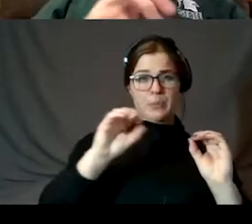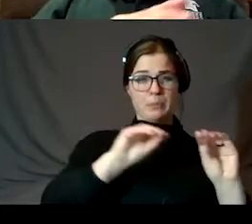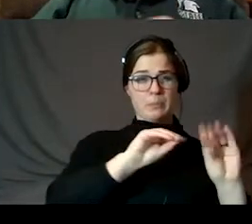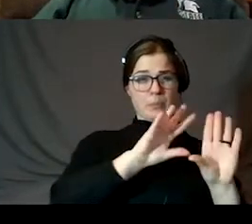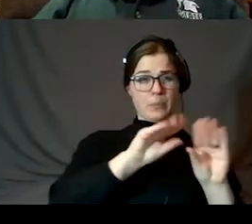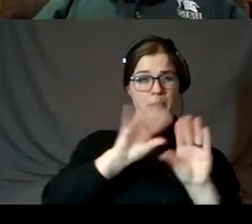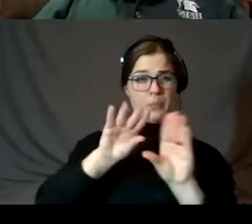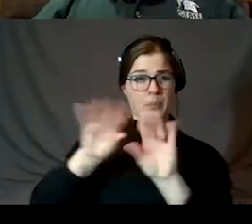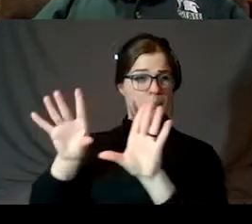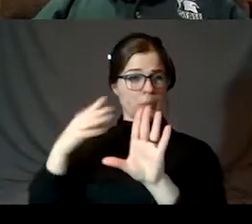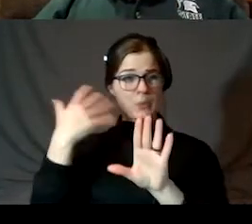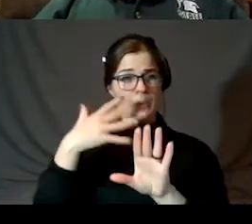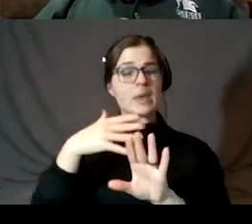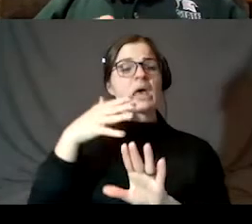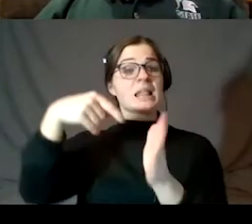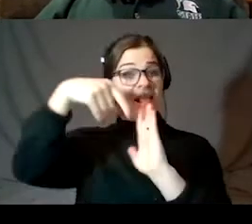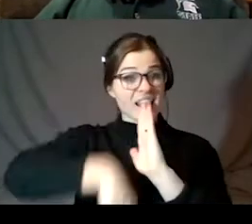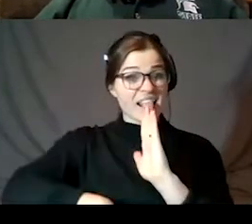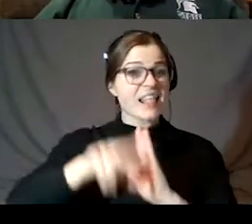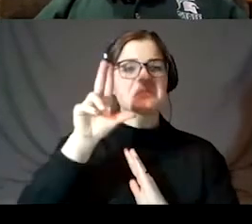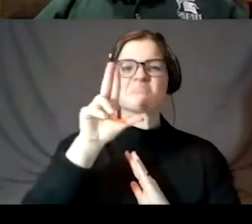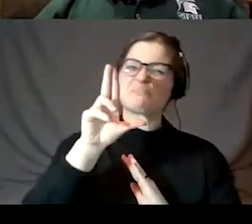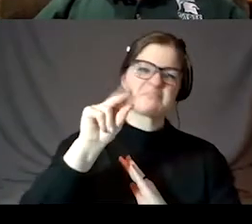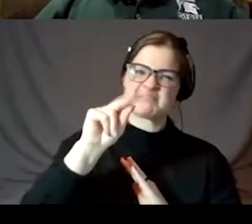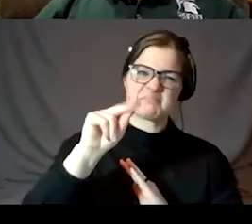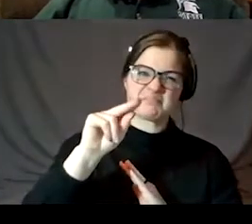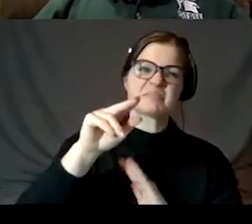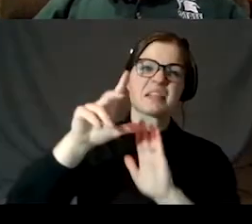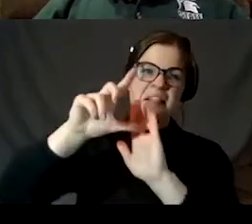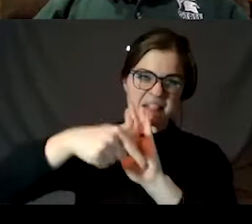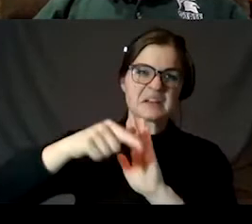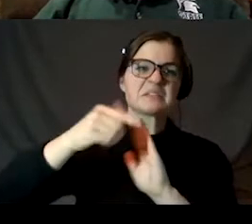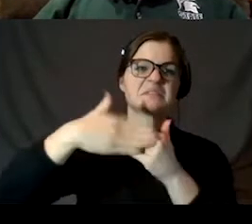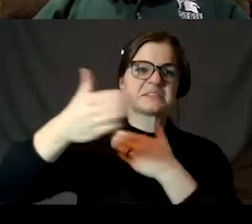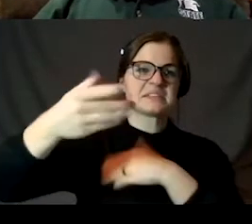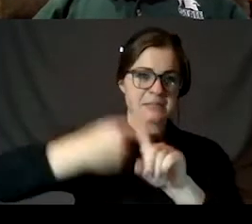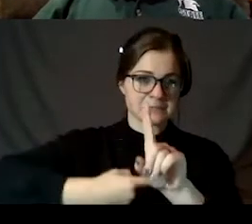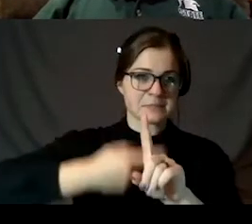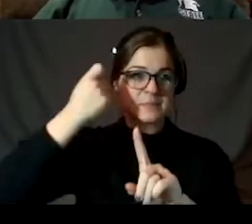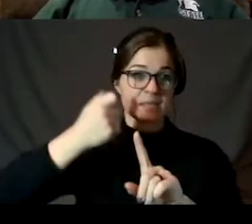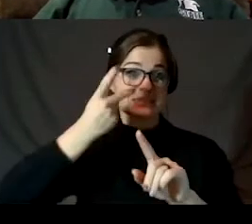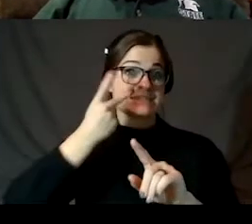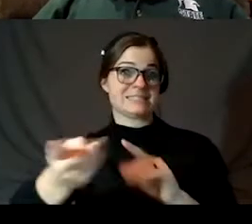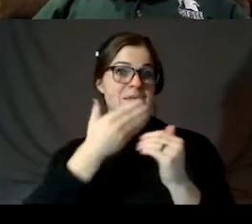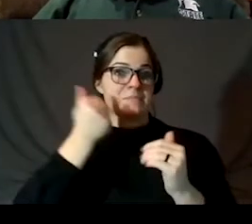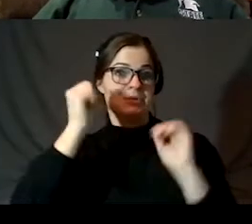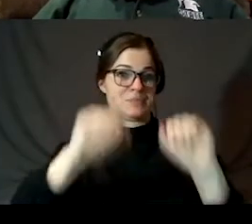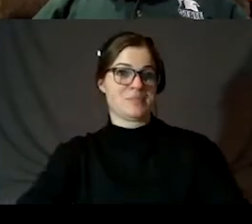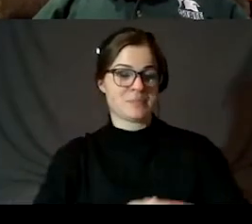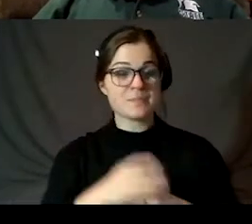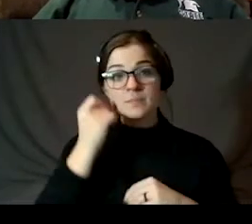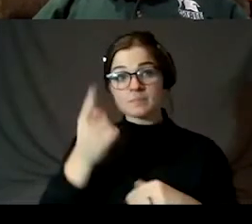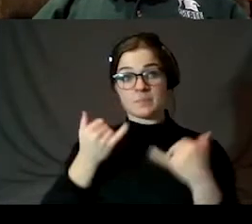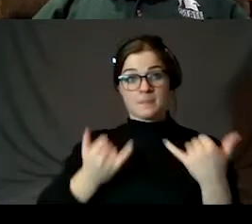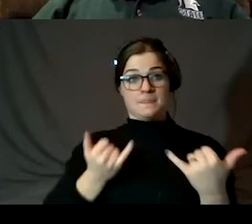going to talk too much about Orion. I'll talk about Orion next month when it's a little bit better placed in the sky. But for right now, I want